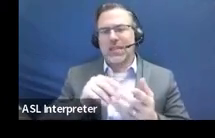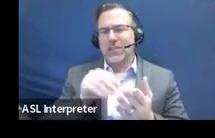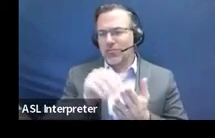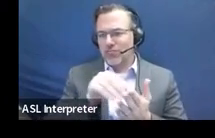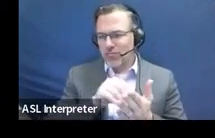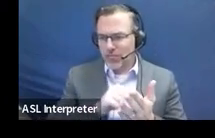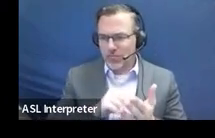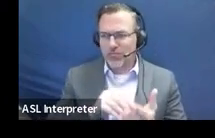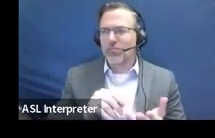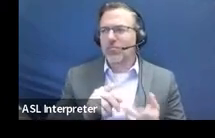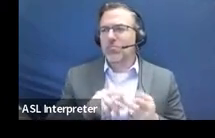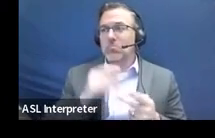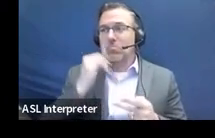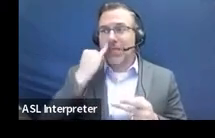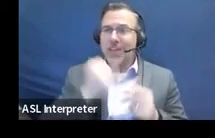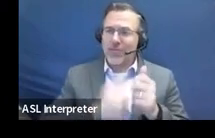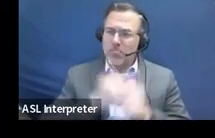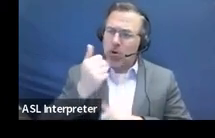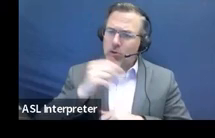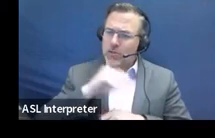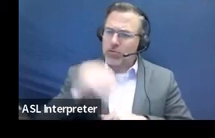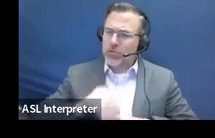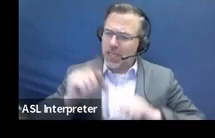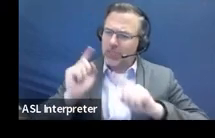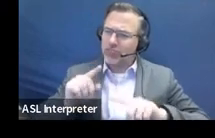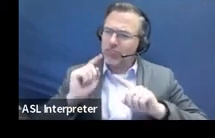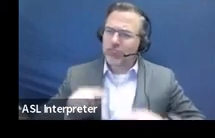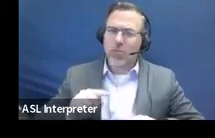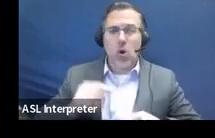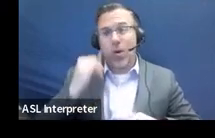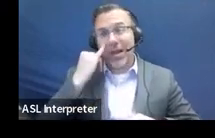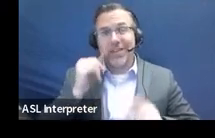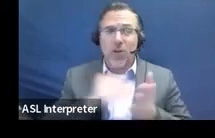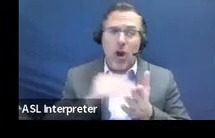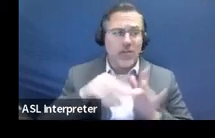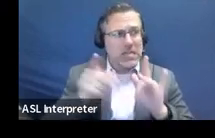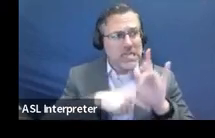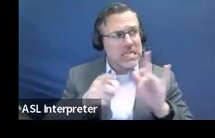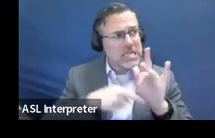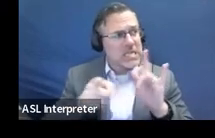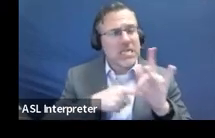most of the time, or they missed a lot of school, however that looks for that student.